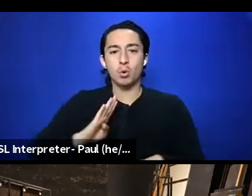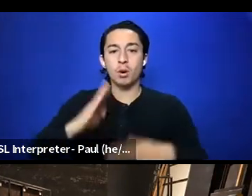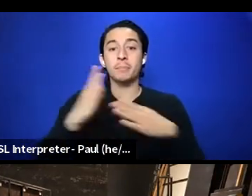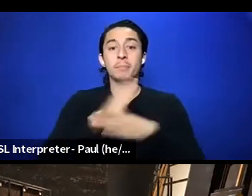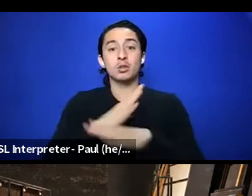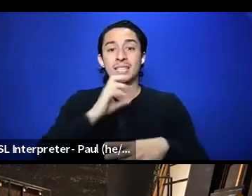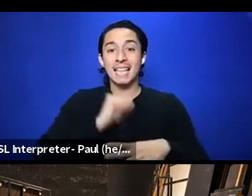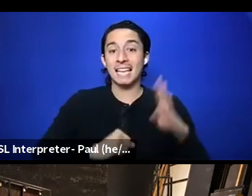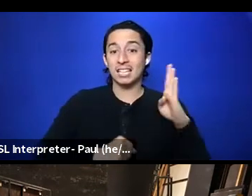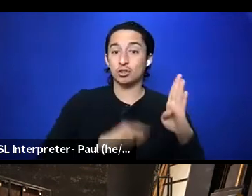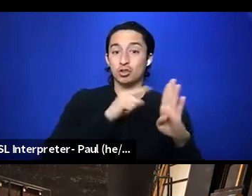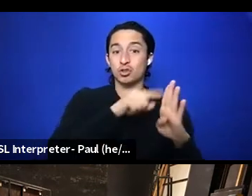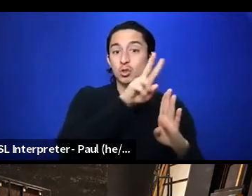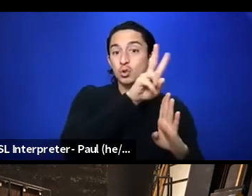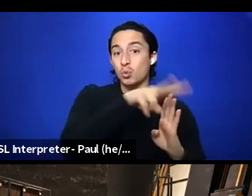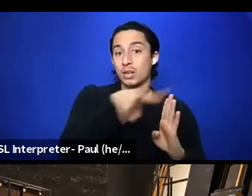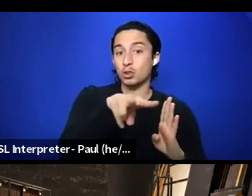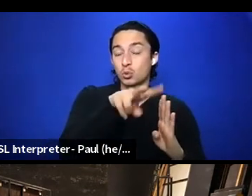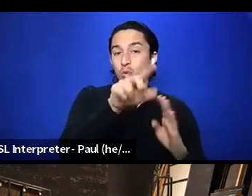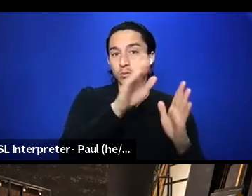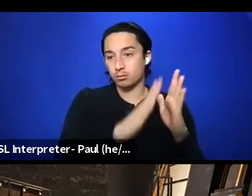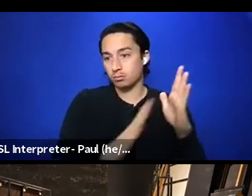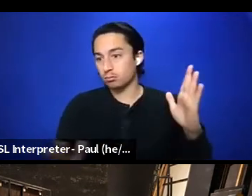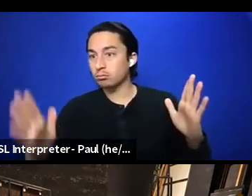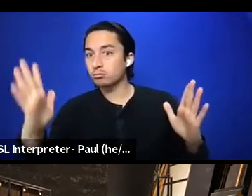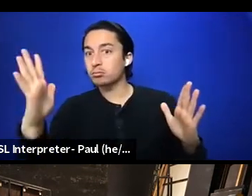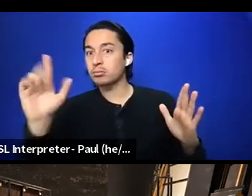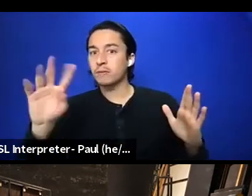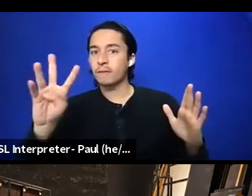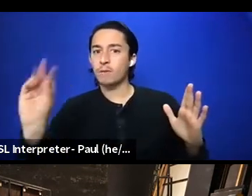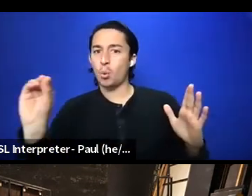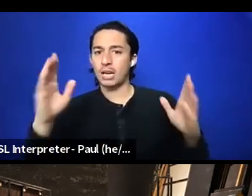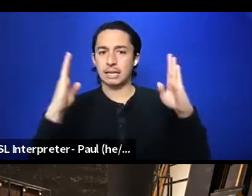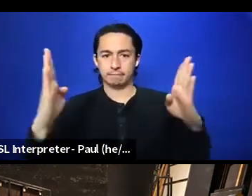22 and 40.